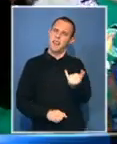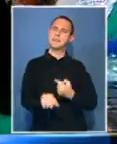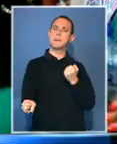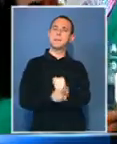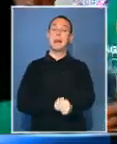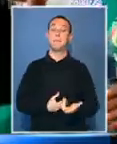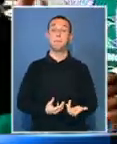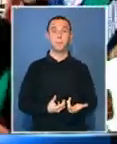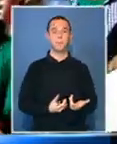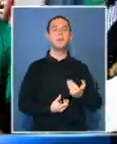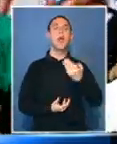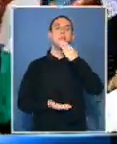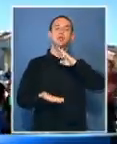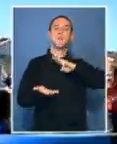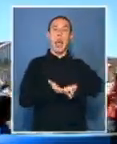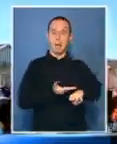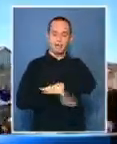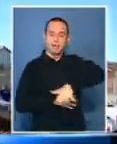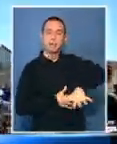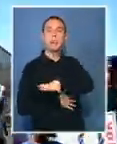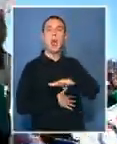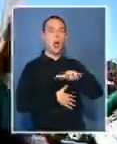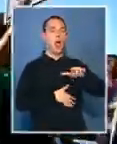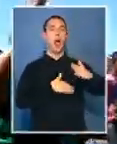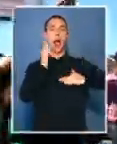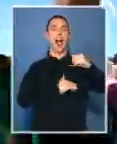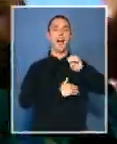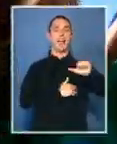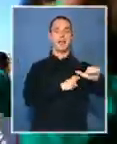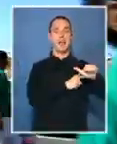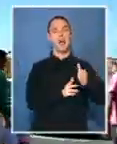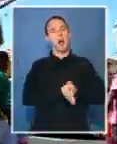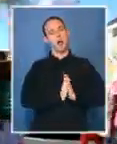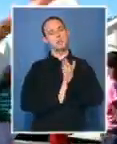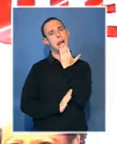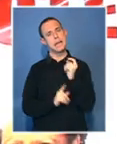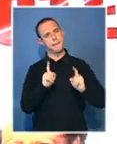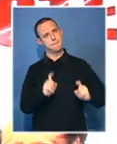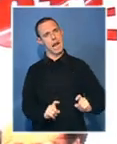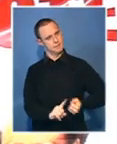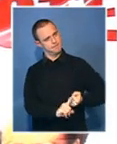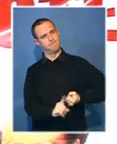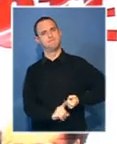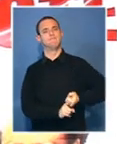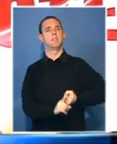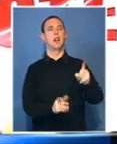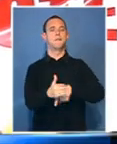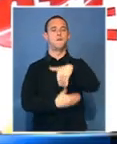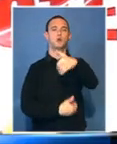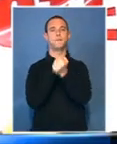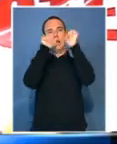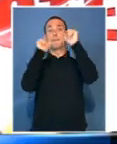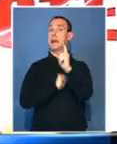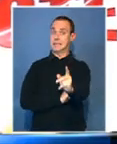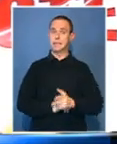On the Cape Flats, a gang SA called on people to use their votes for change. Freedom was won by citizens